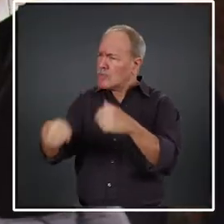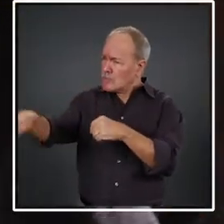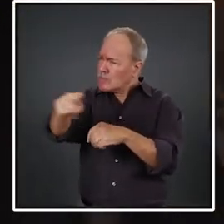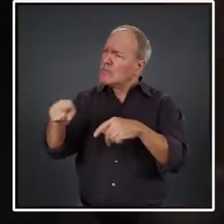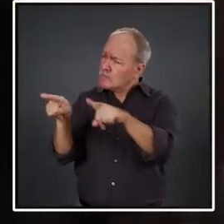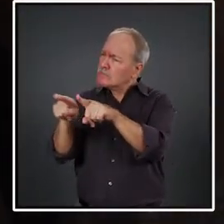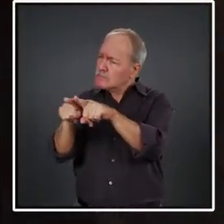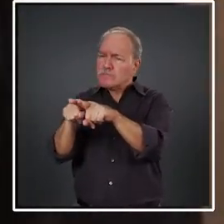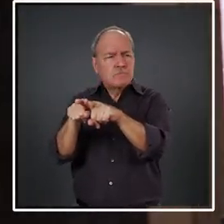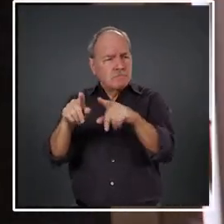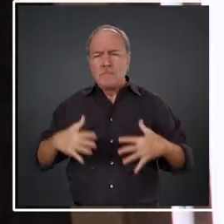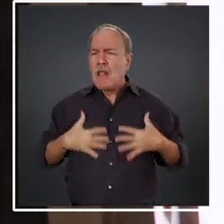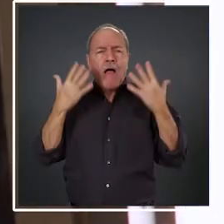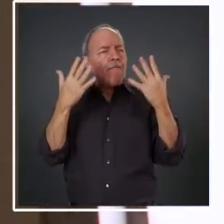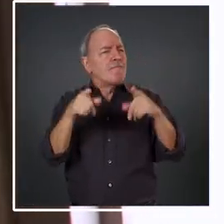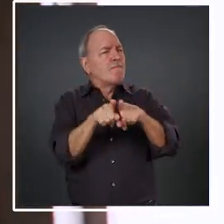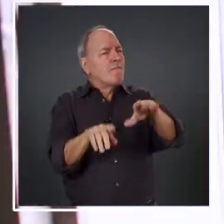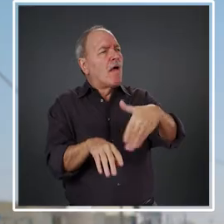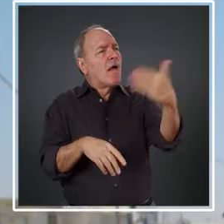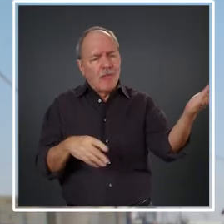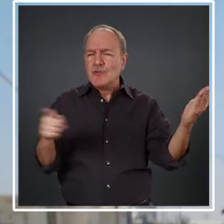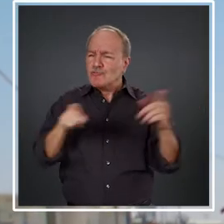and be themselves and live like everyone else.